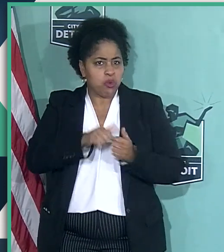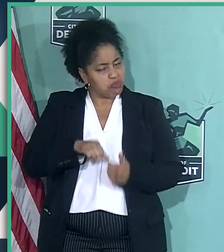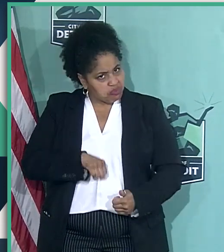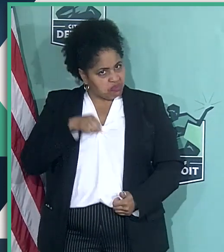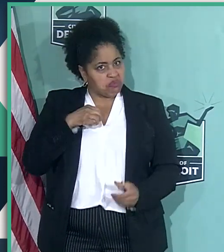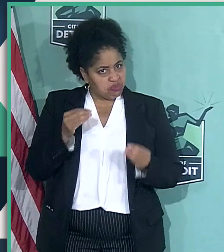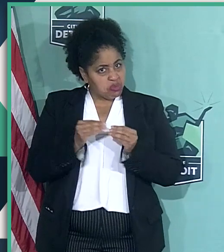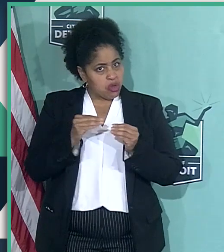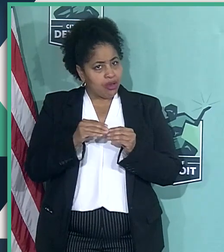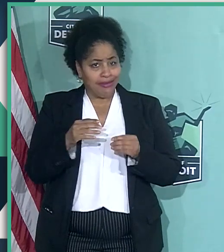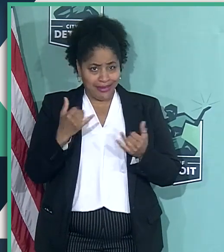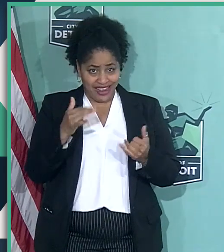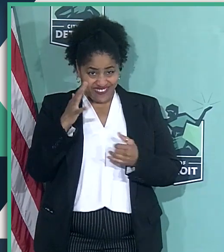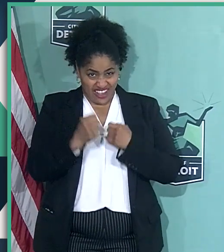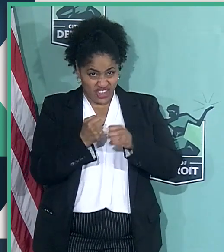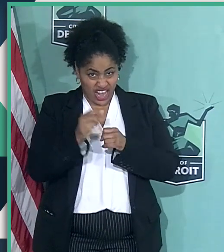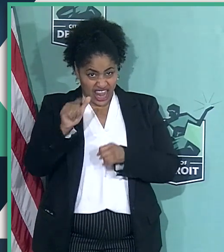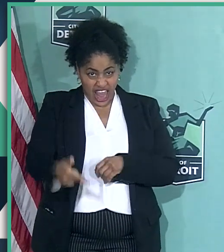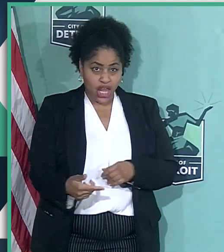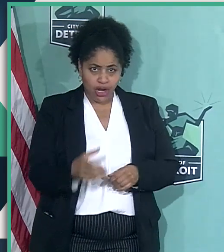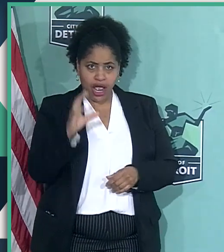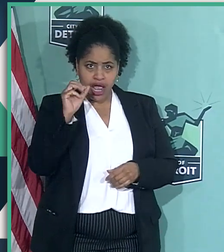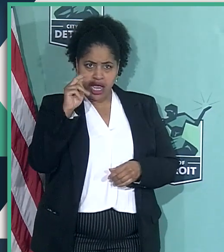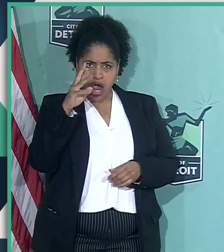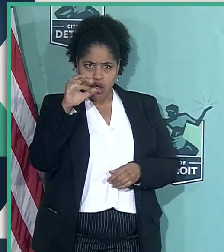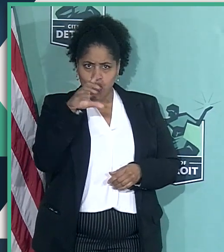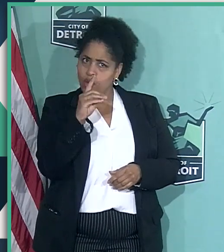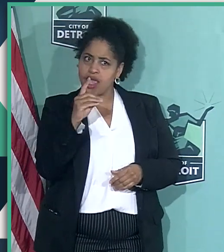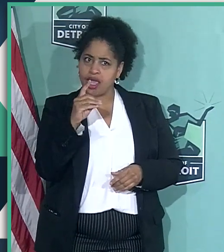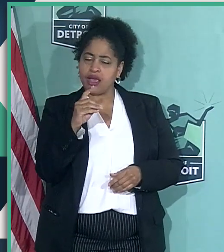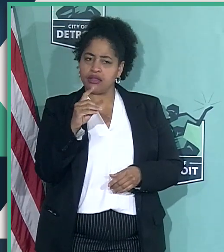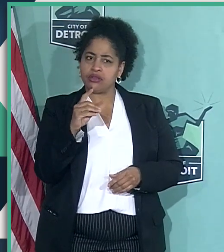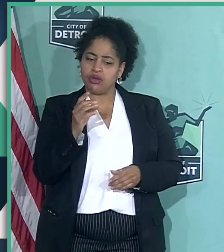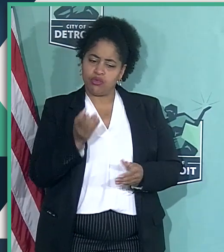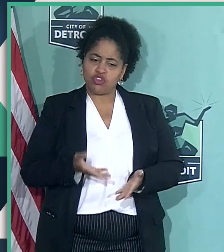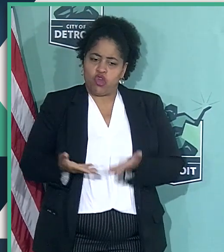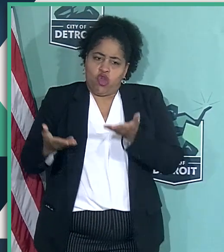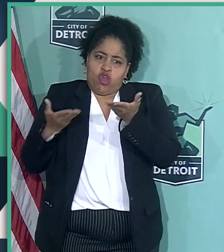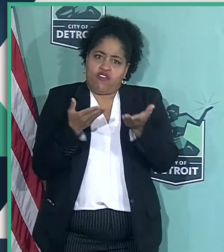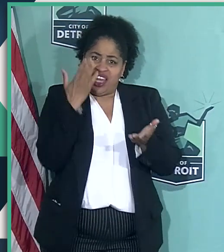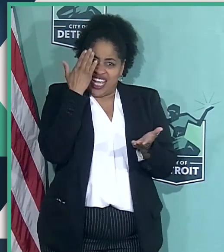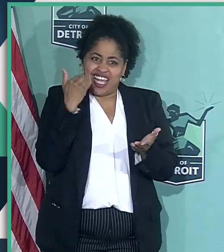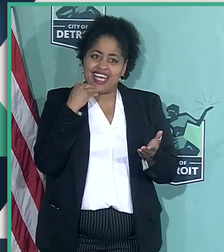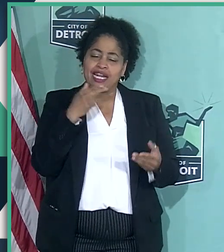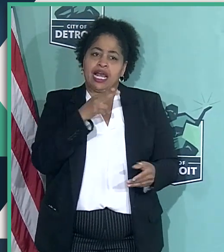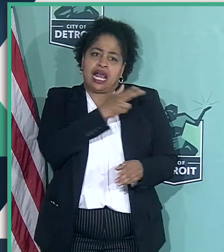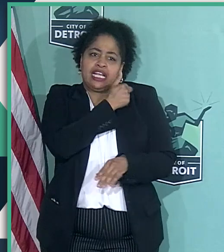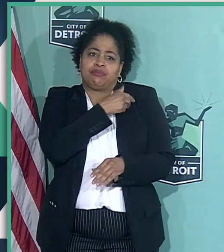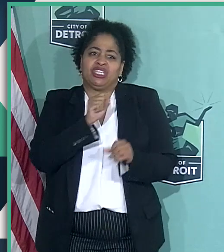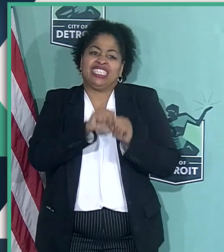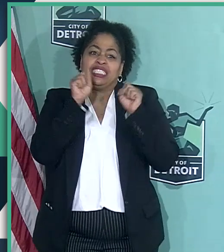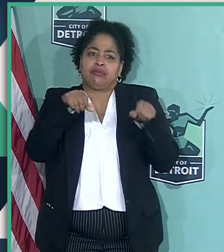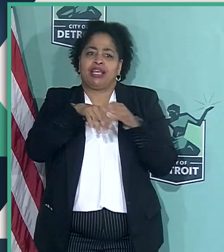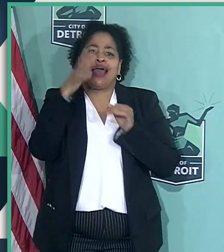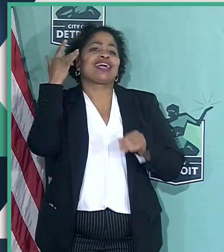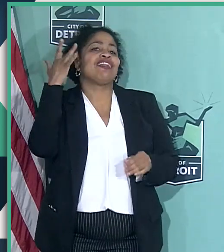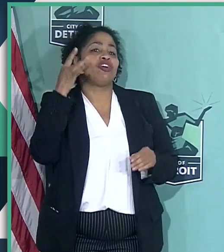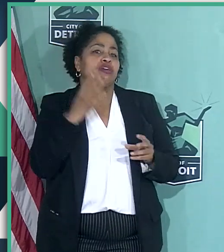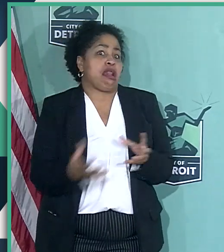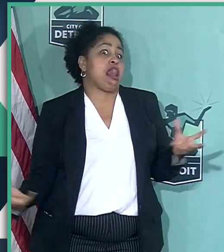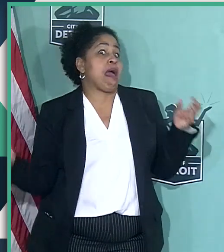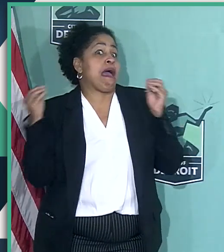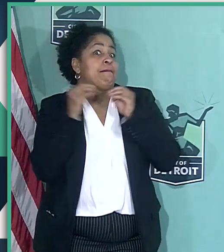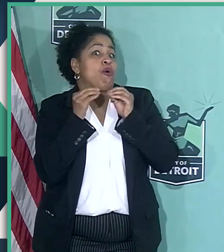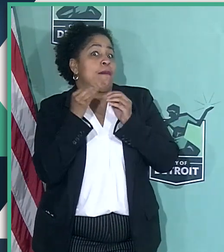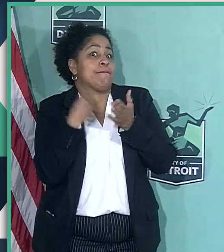where about five years later, Conrad was offered the head of a hospital system out in California, and a lot more money than I